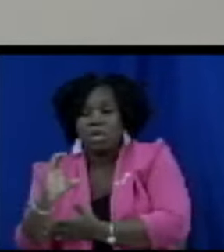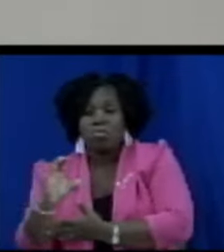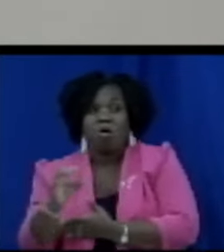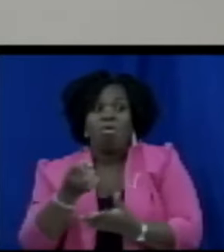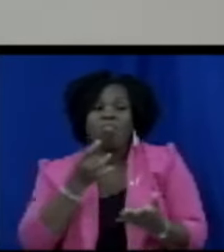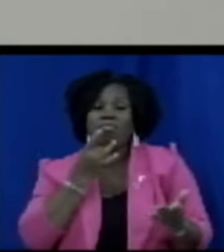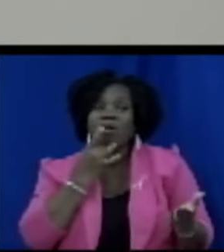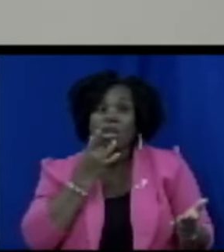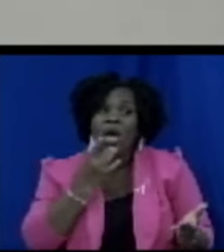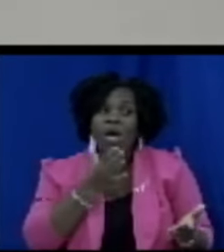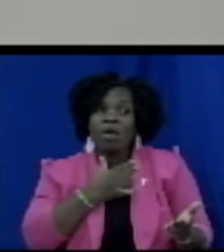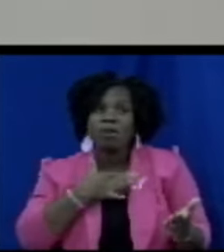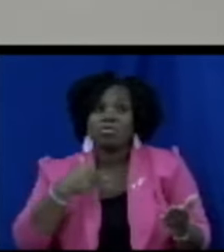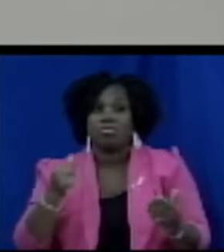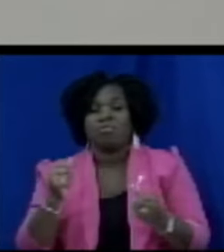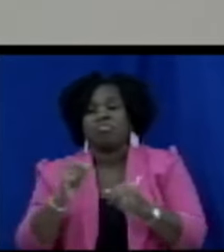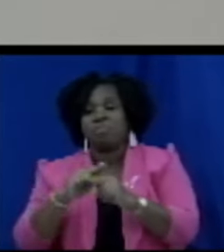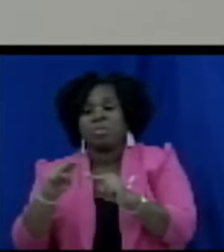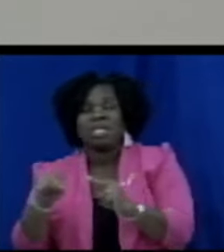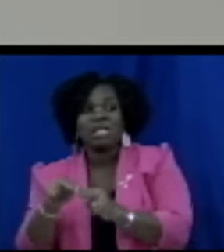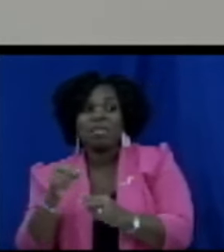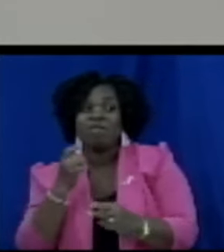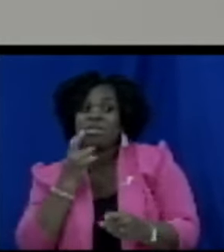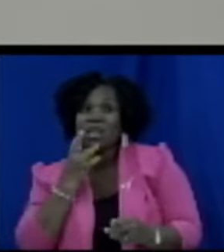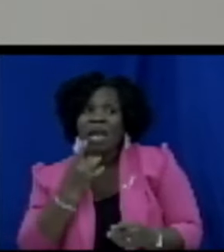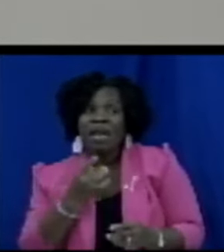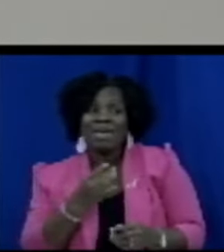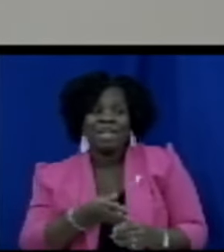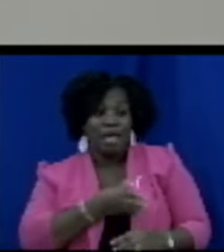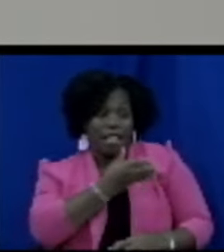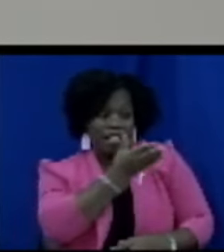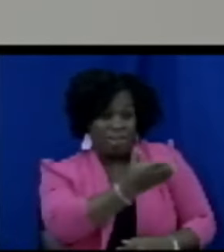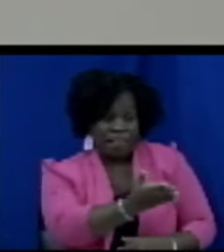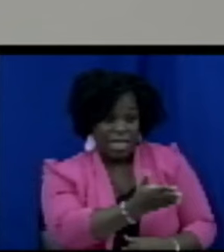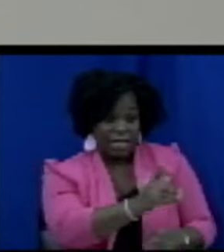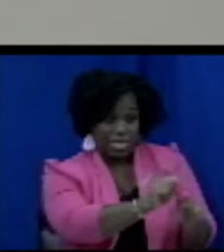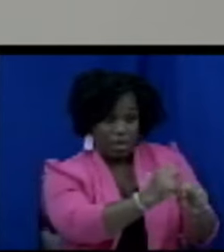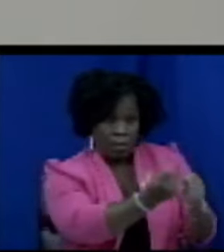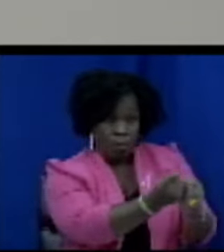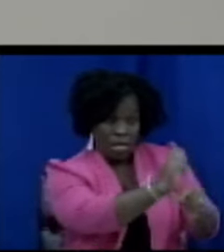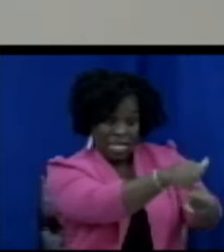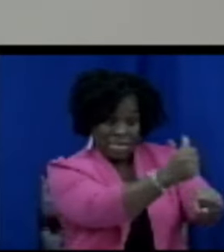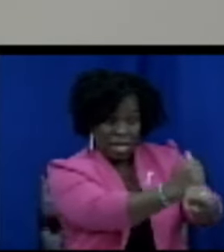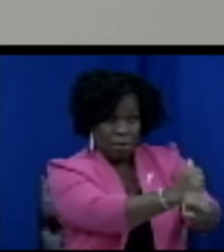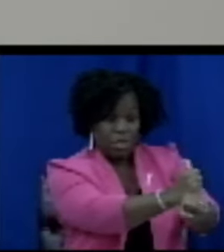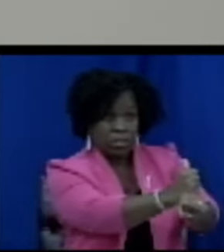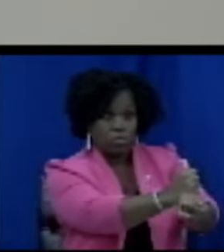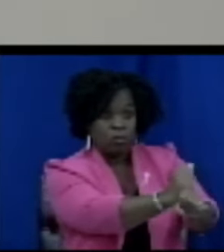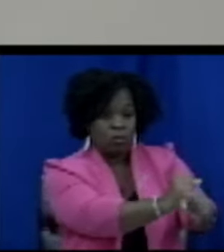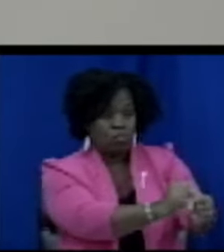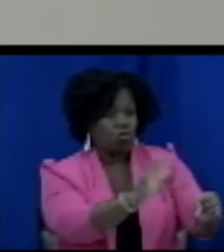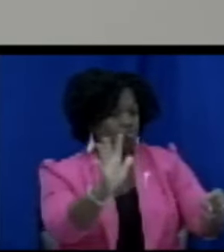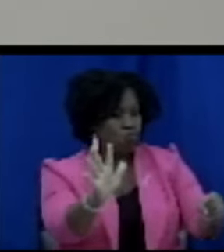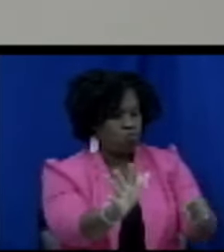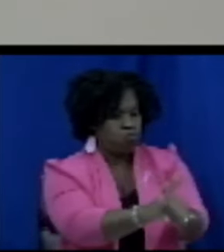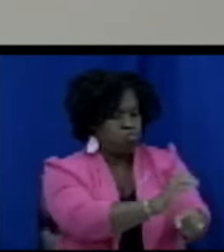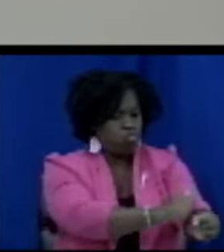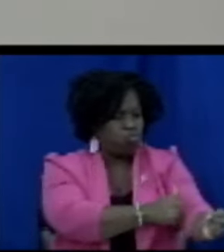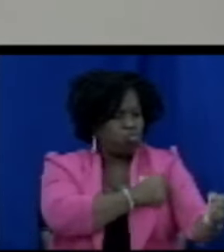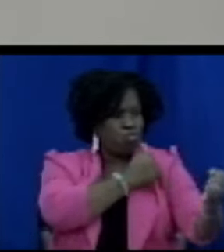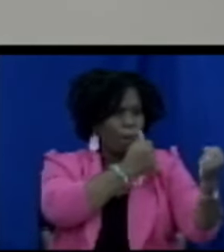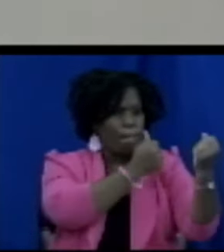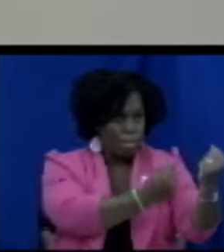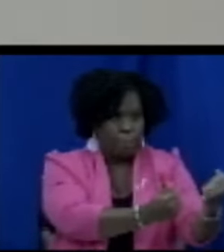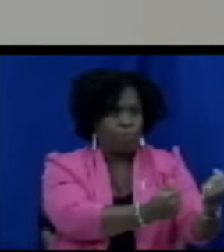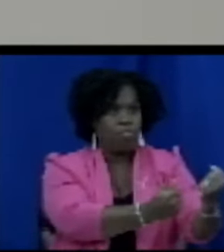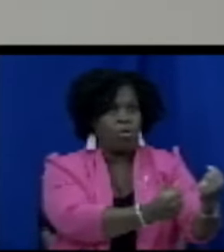other institution or arm of government this is a powerful board and I say that clearly here today it is a